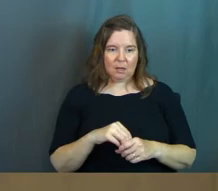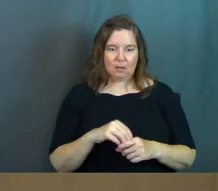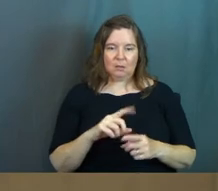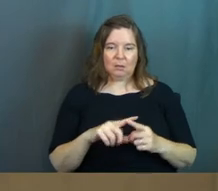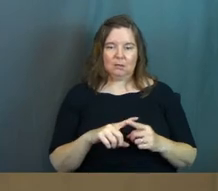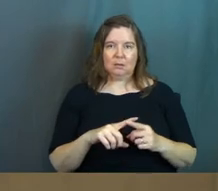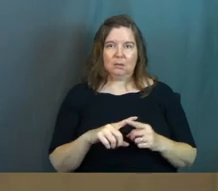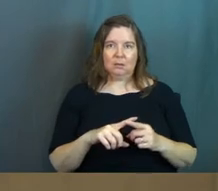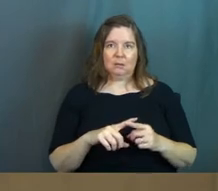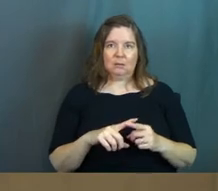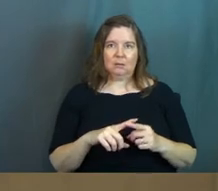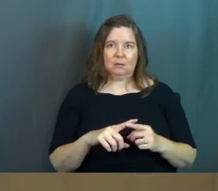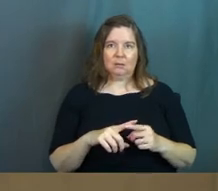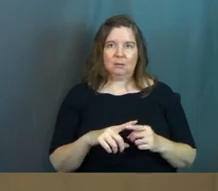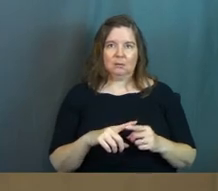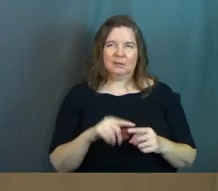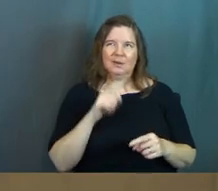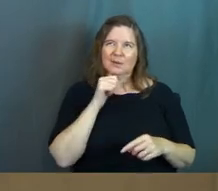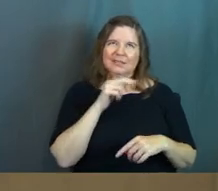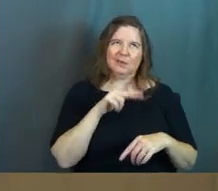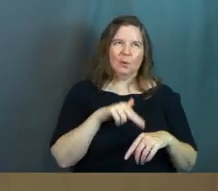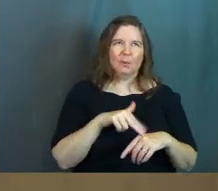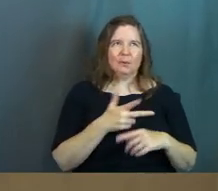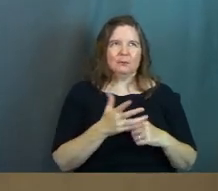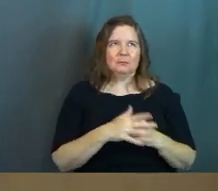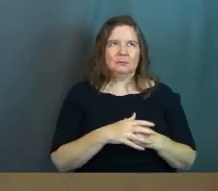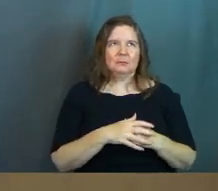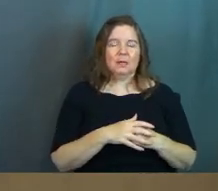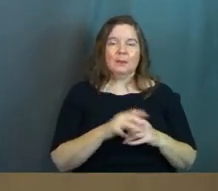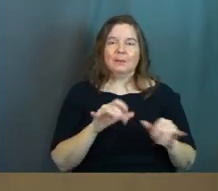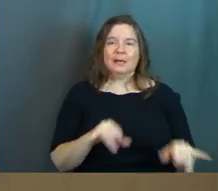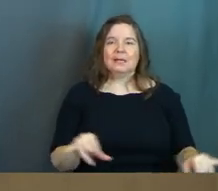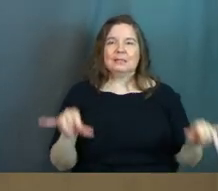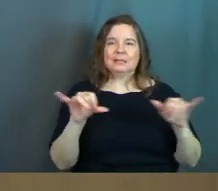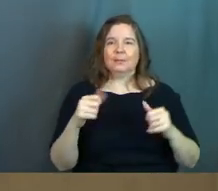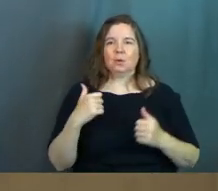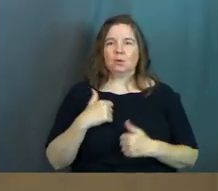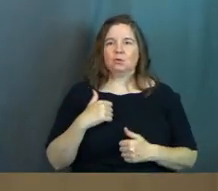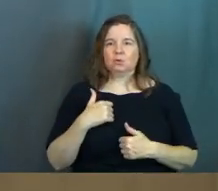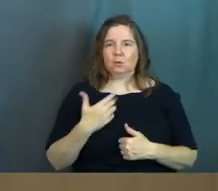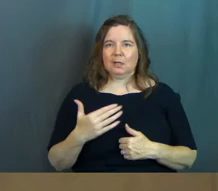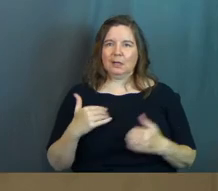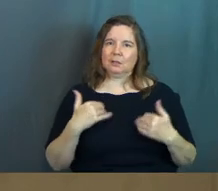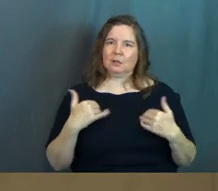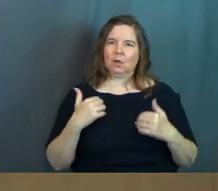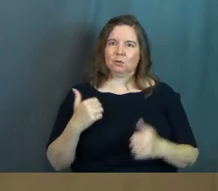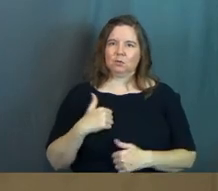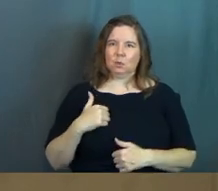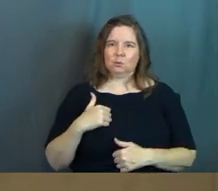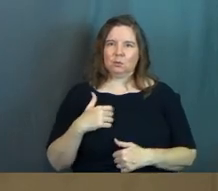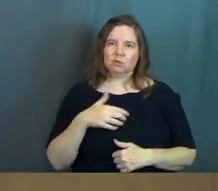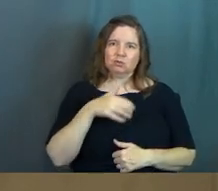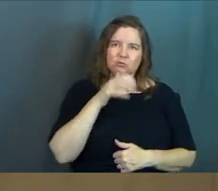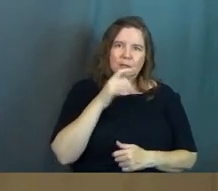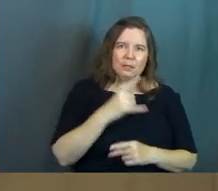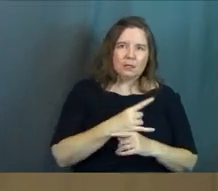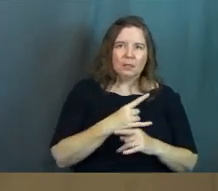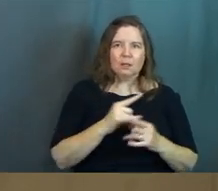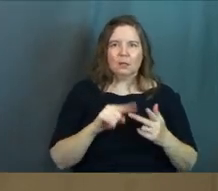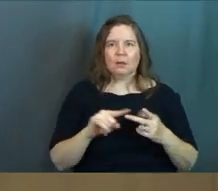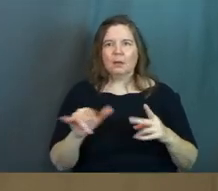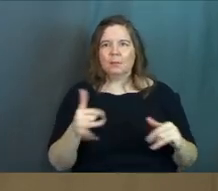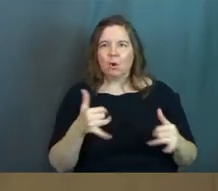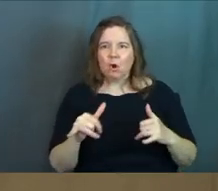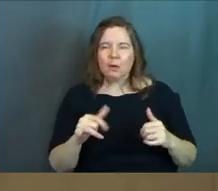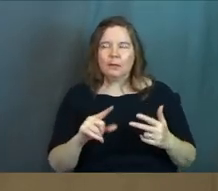normal, I don't want say normal, but typical soldier things, young soldier just. Drinking, partying,